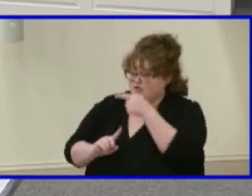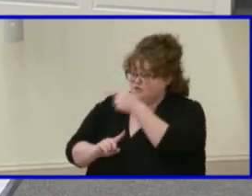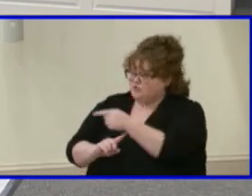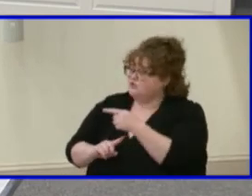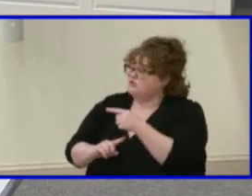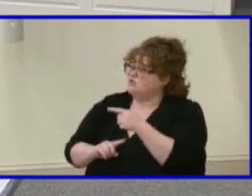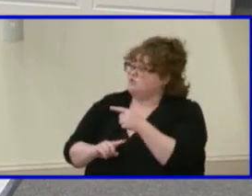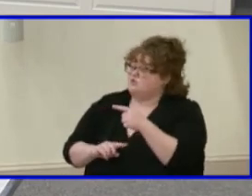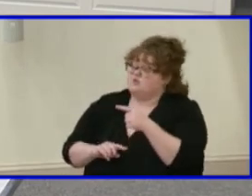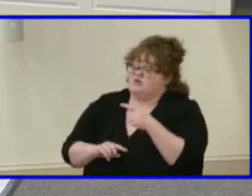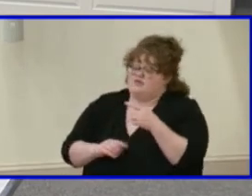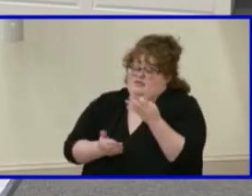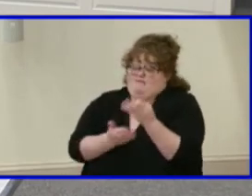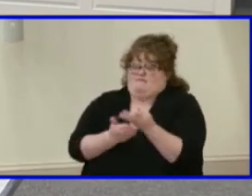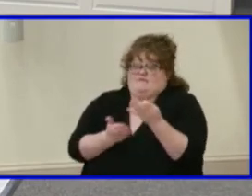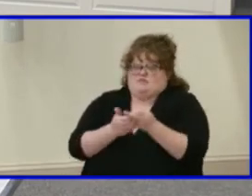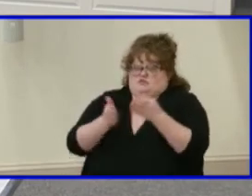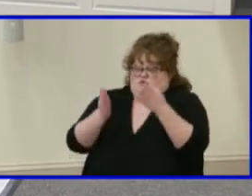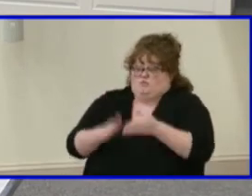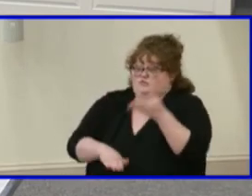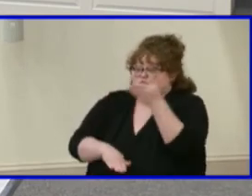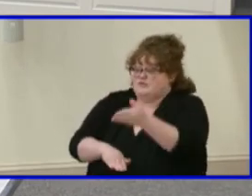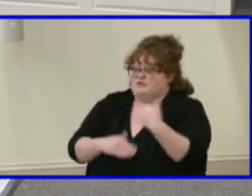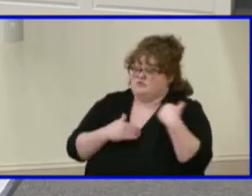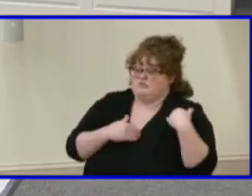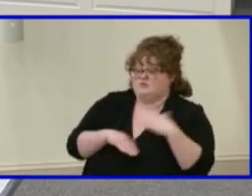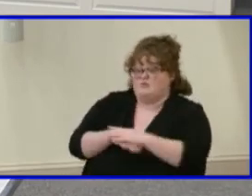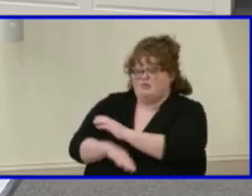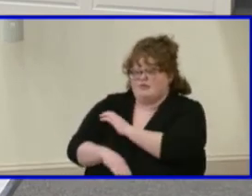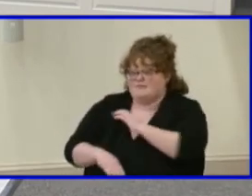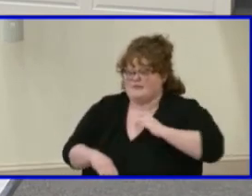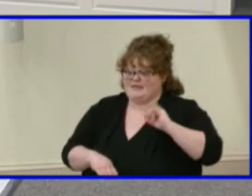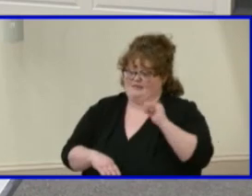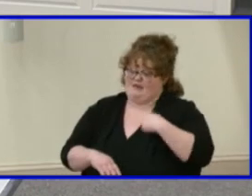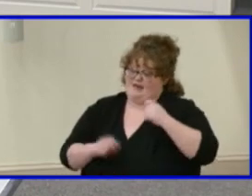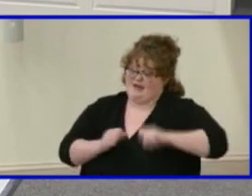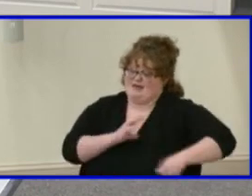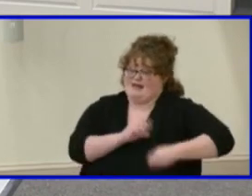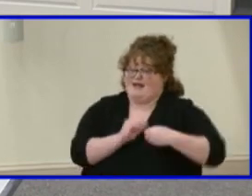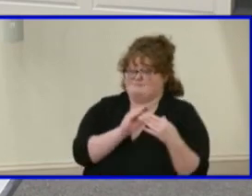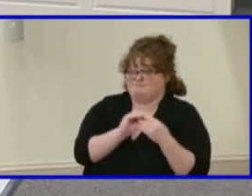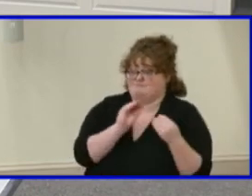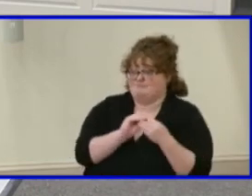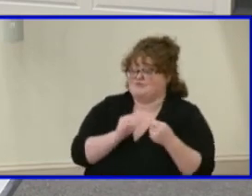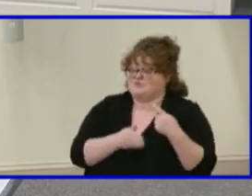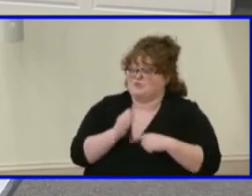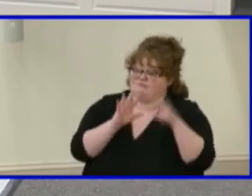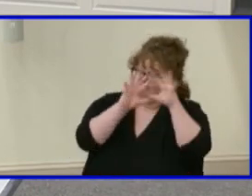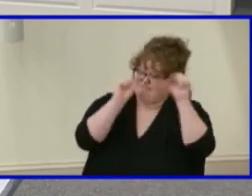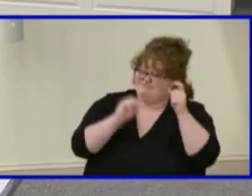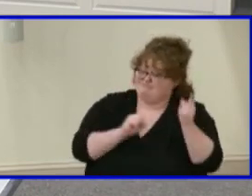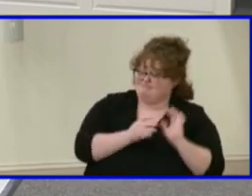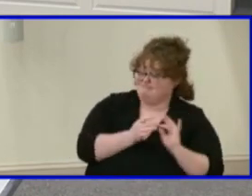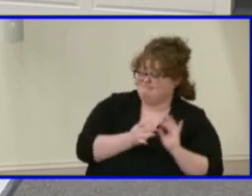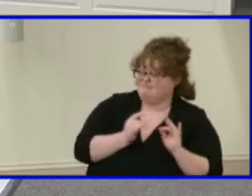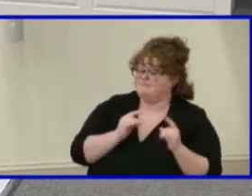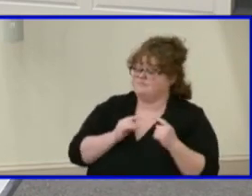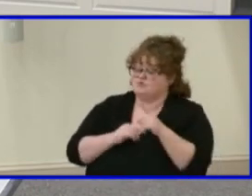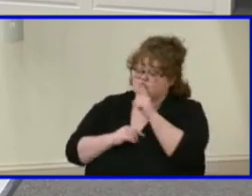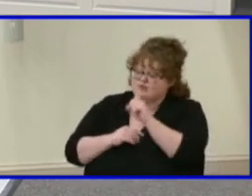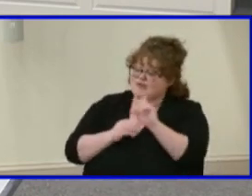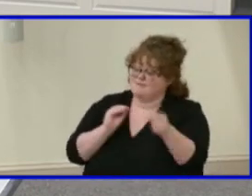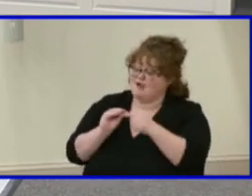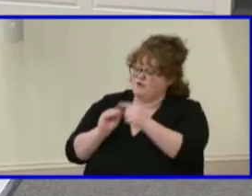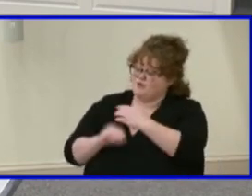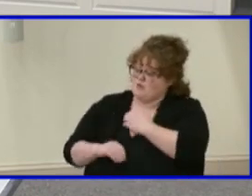finance committee. And so if I could just add a little bit to what Dr. Cashwell said in regards to your passion, I want to thank